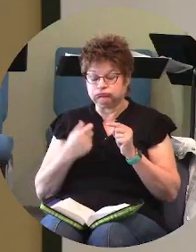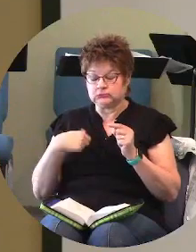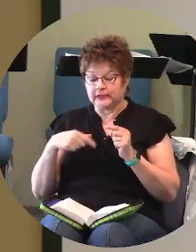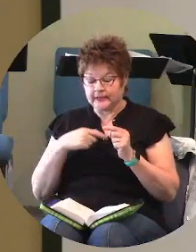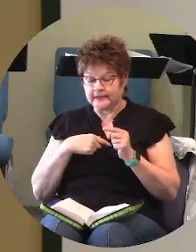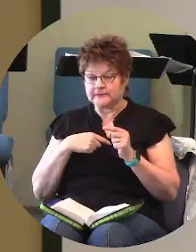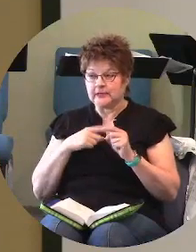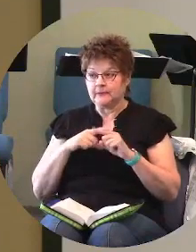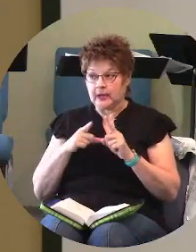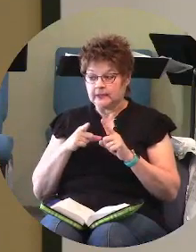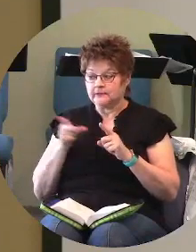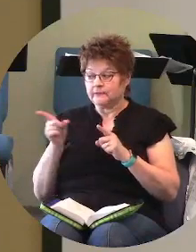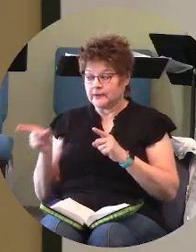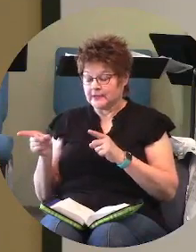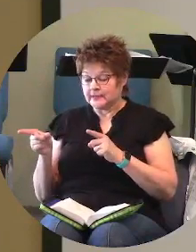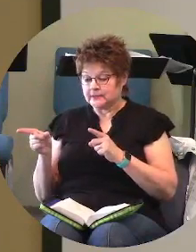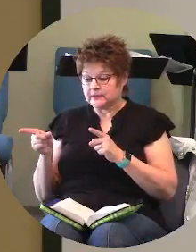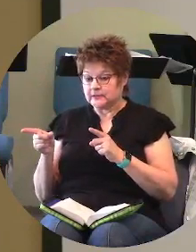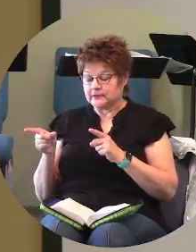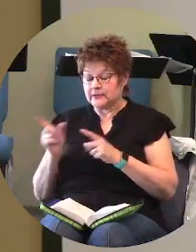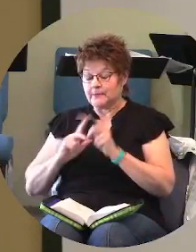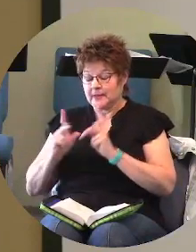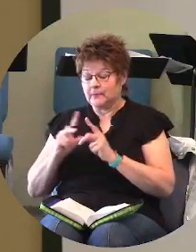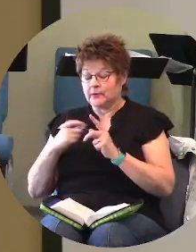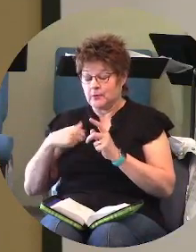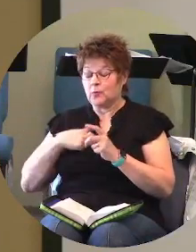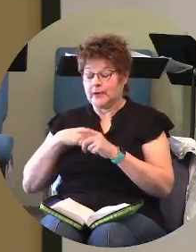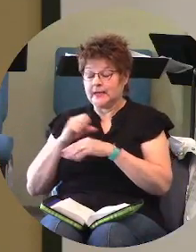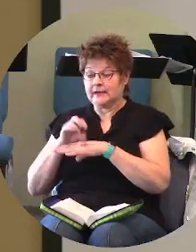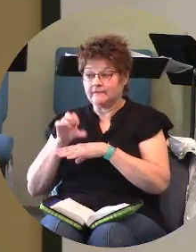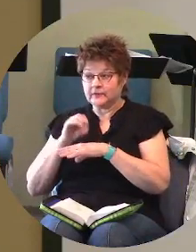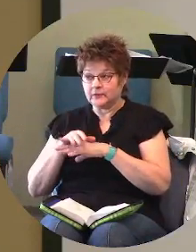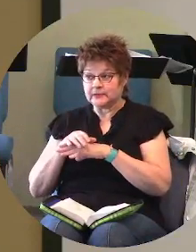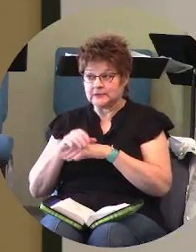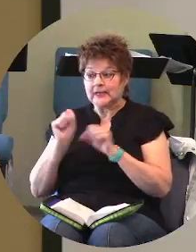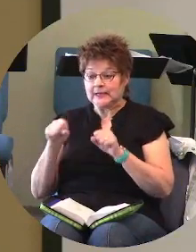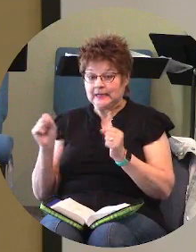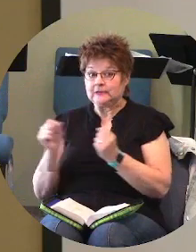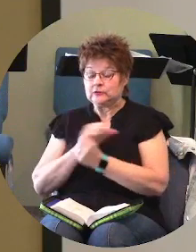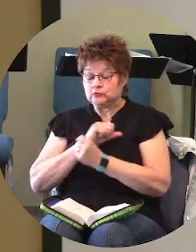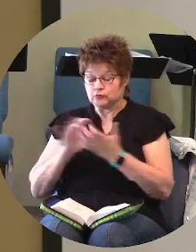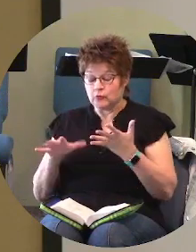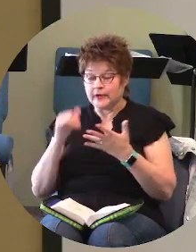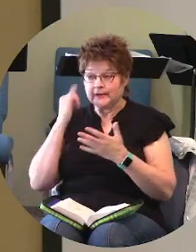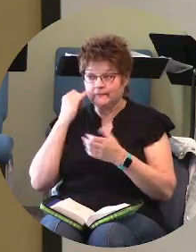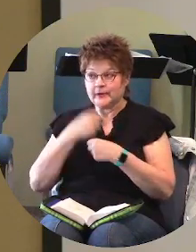devastating to those people that we influence see we're supposed to be the people of wisdom